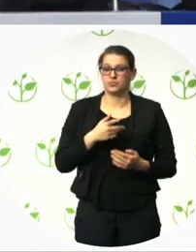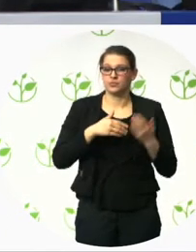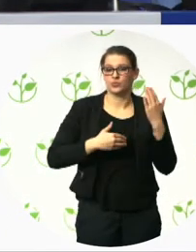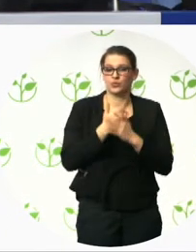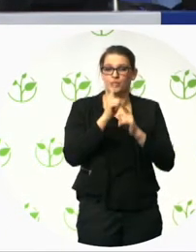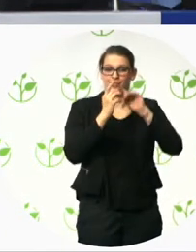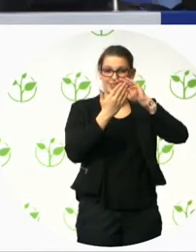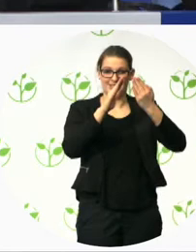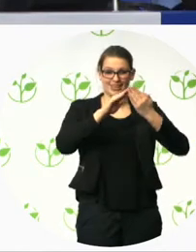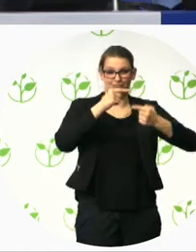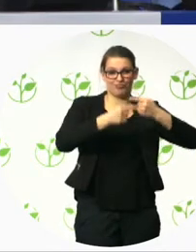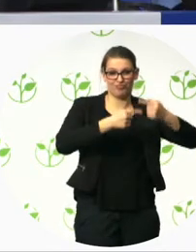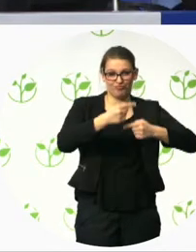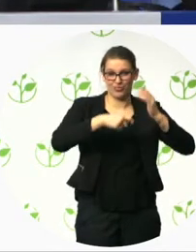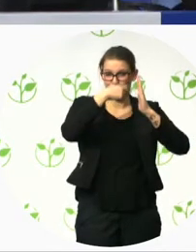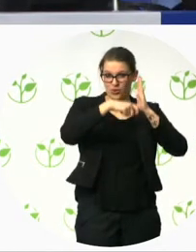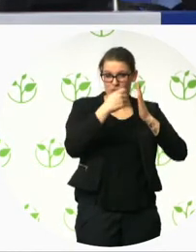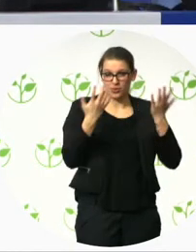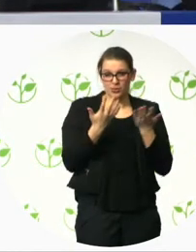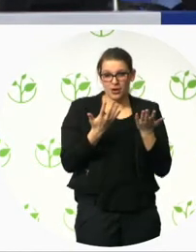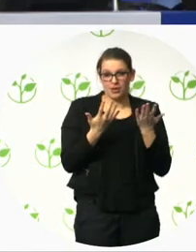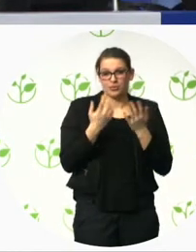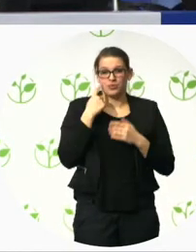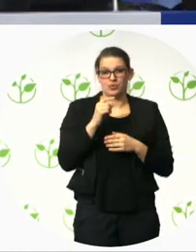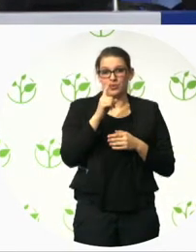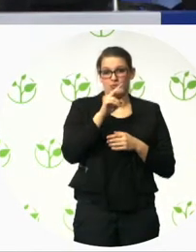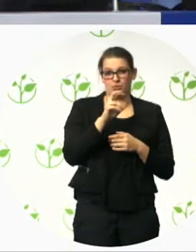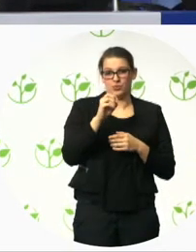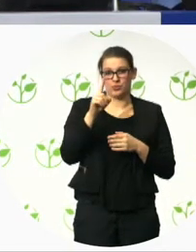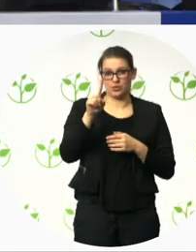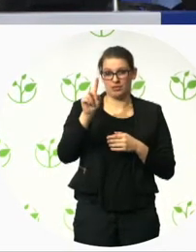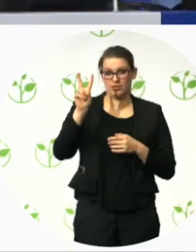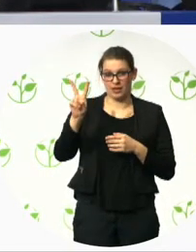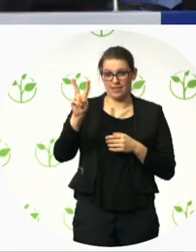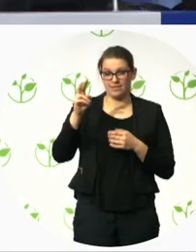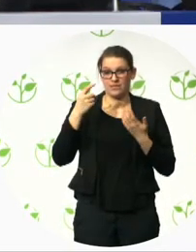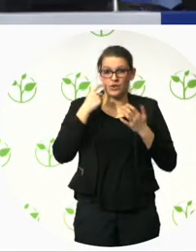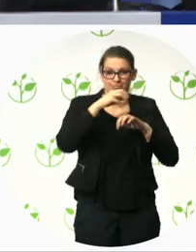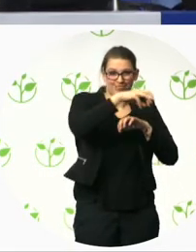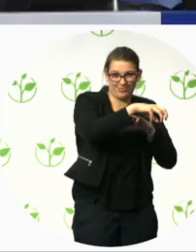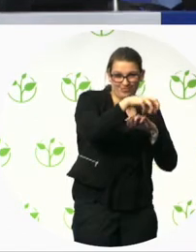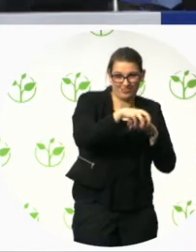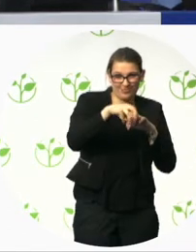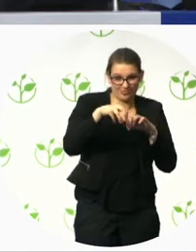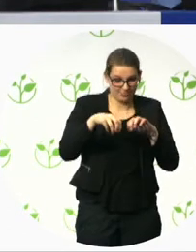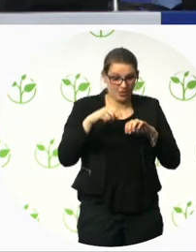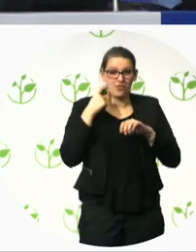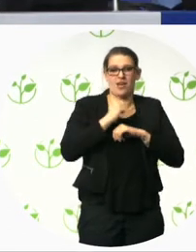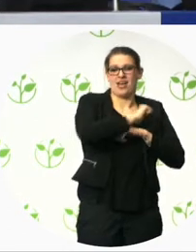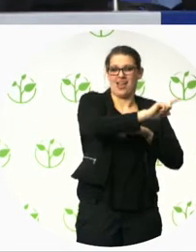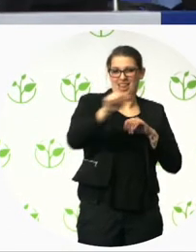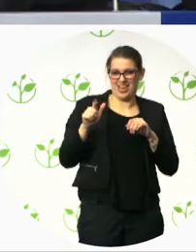the process, A Neighborhood for Everyone. And, um, the picture you can see the kickoff event, with around 220